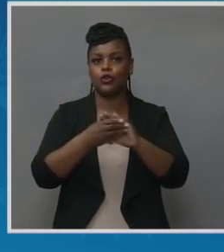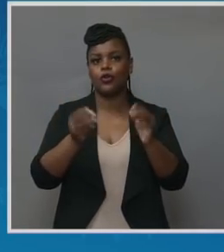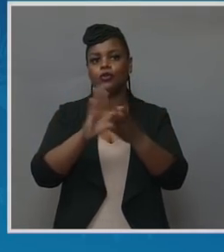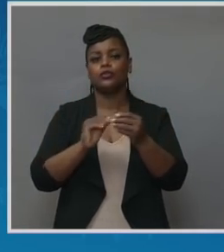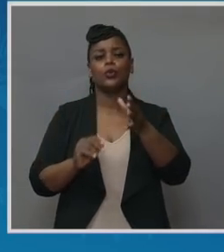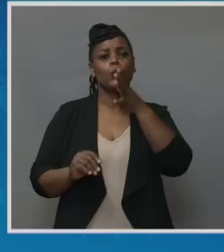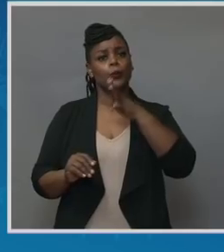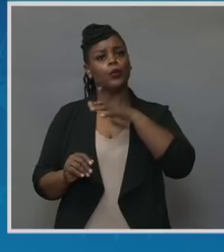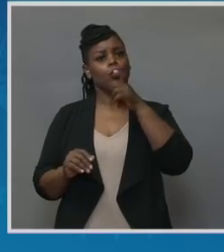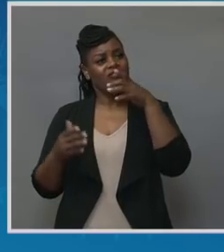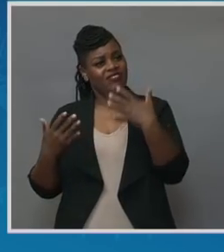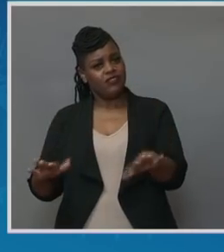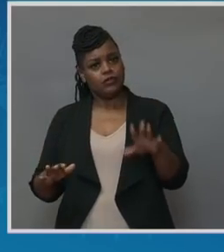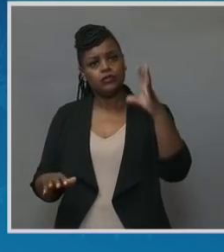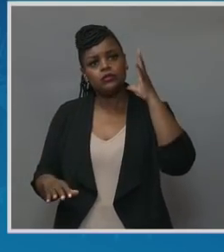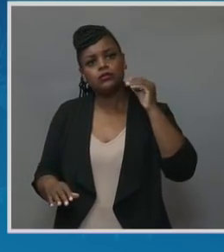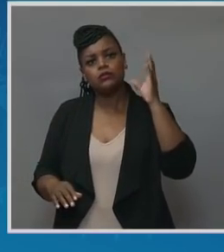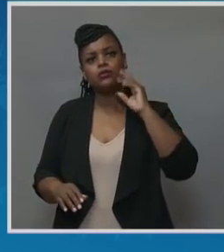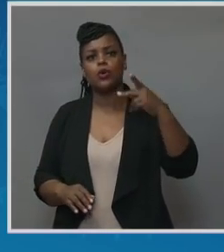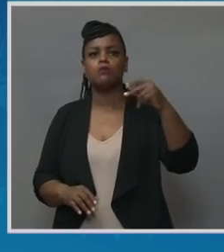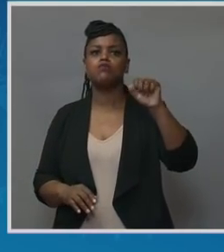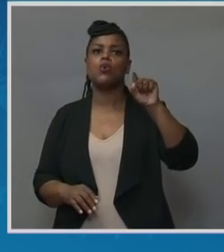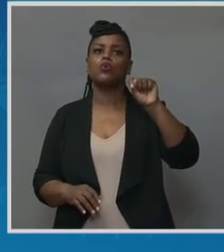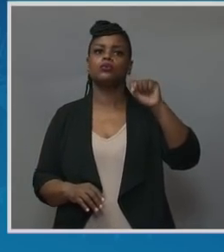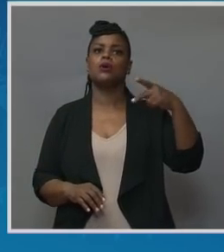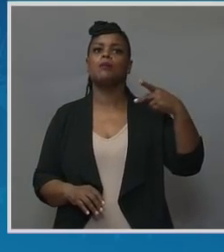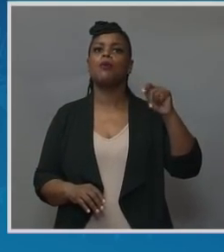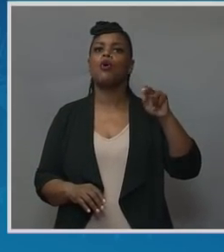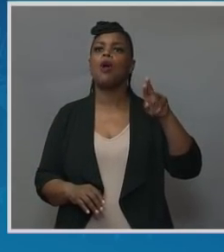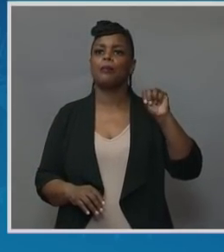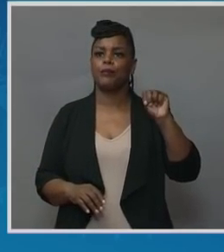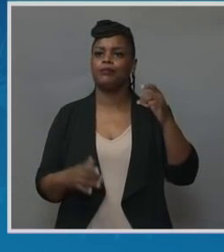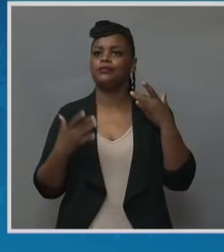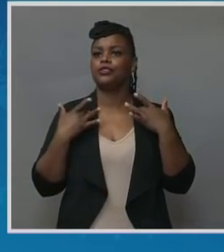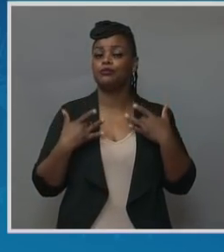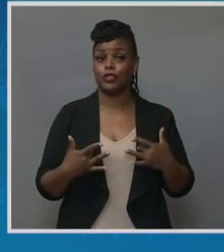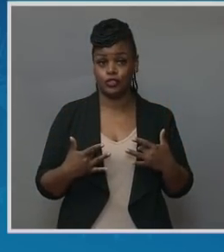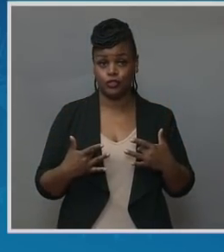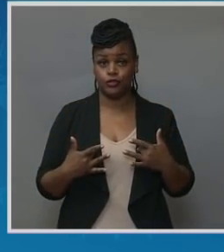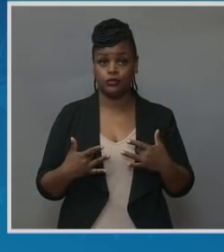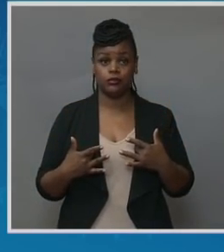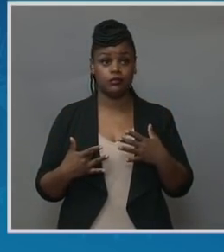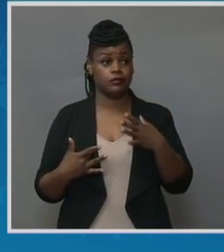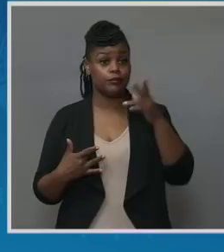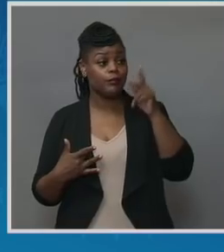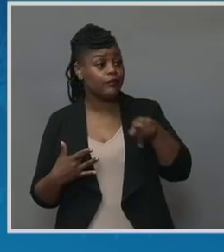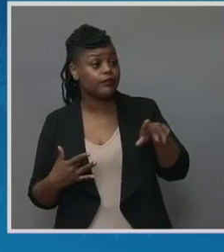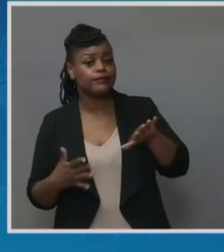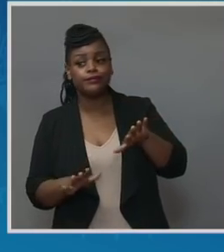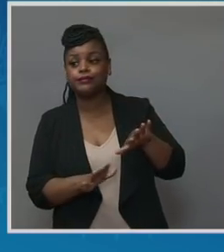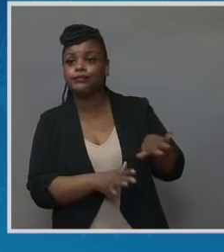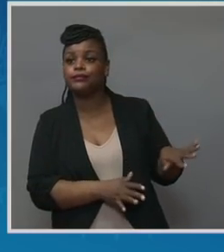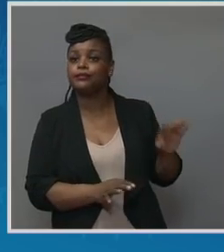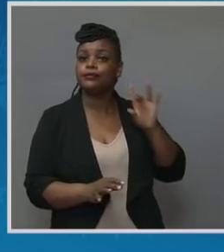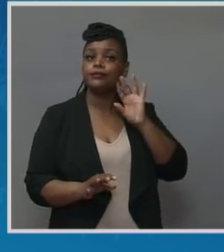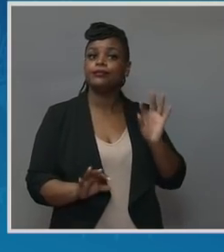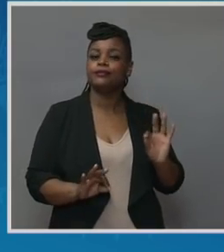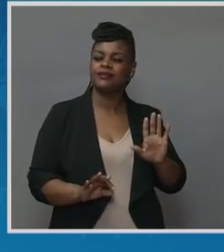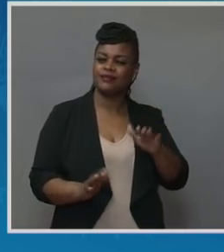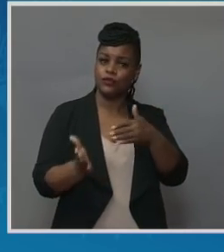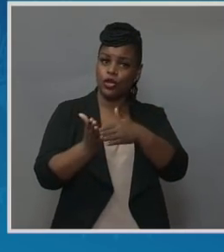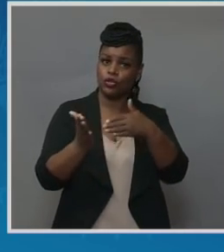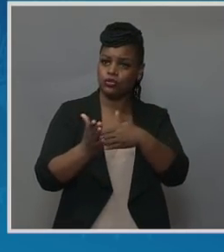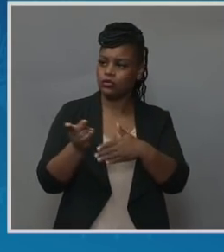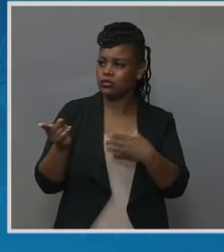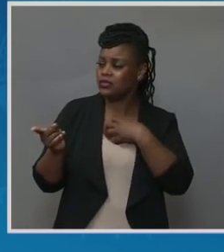postpartum depression only to be dismissed. Stories of women telling their doctors they were experiencing pain